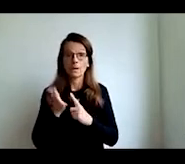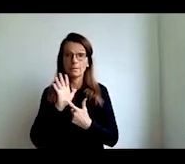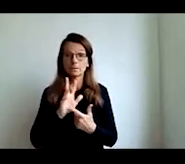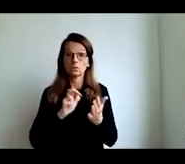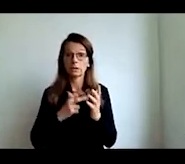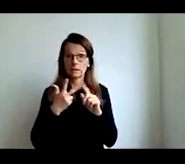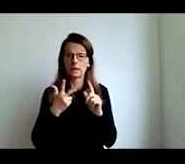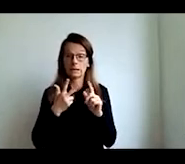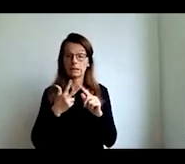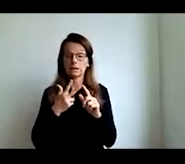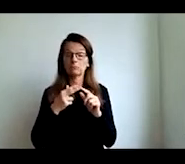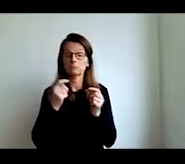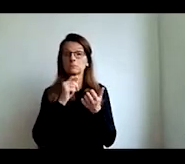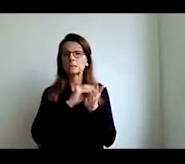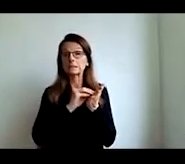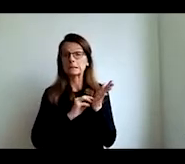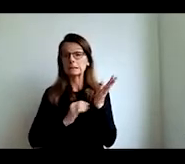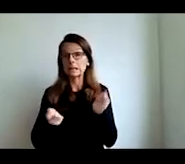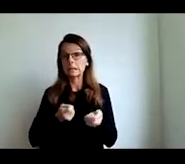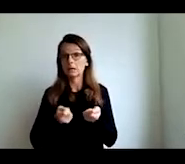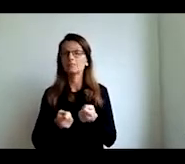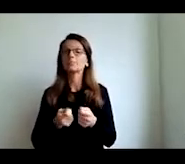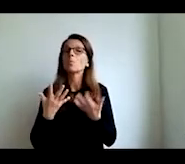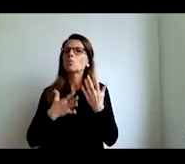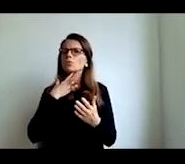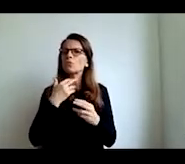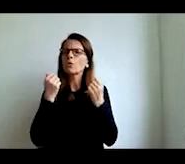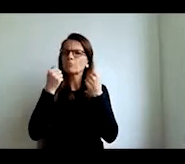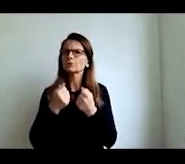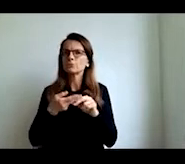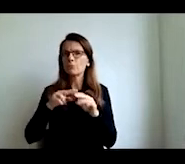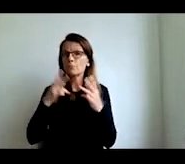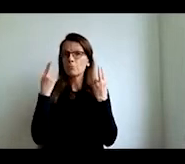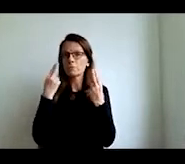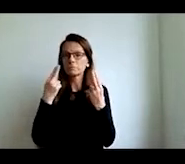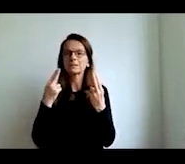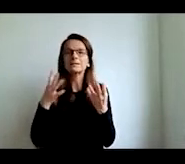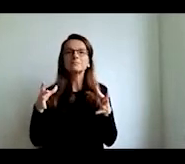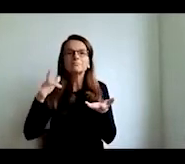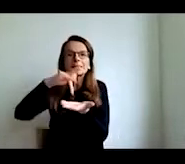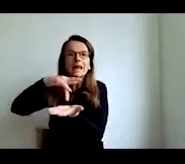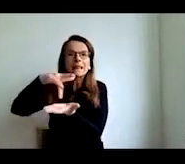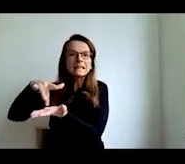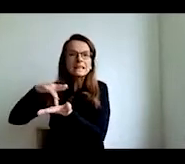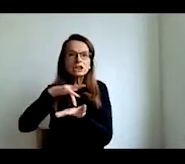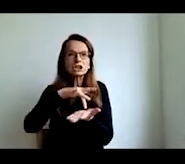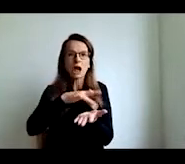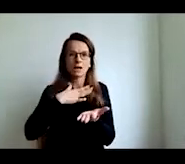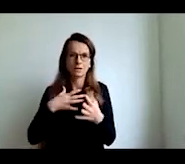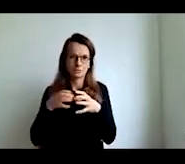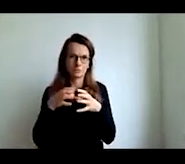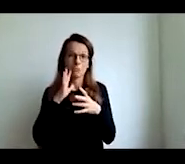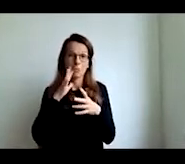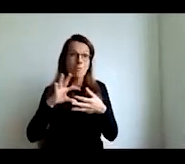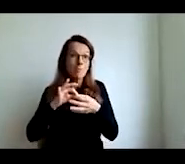maybe schools will become more centers of our communities now better integrate you know different kind of services